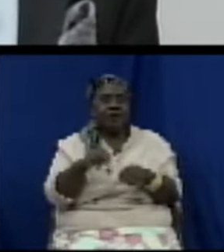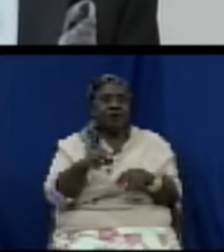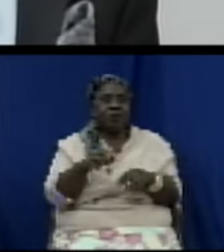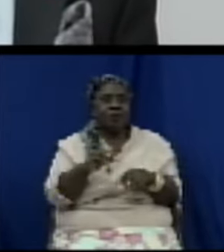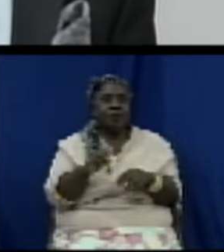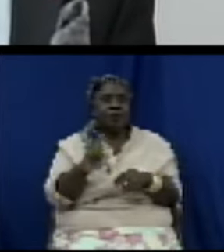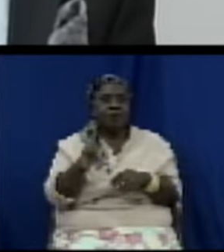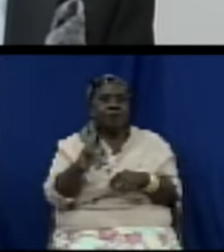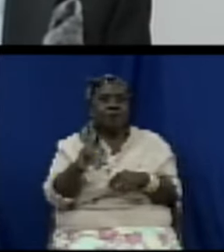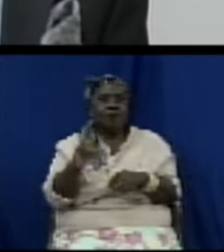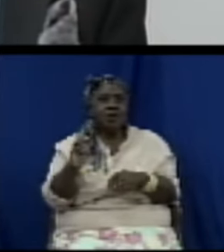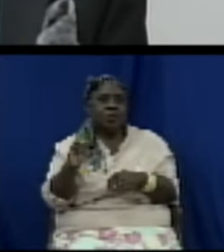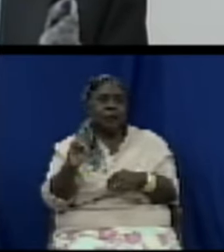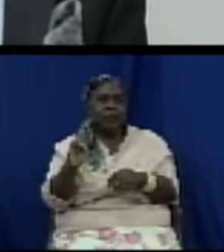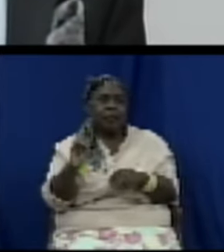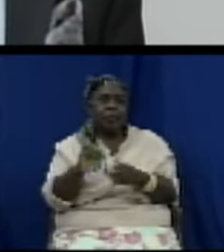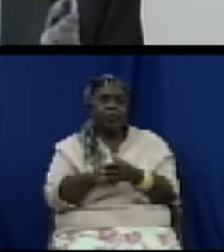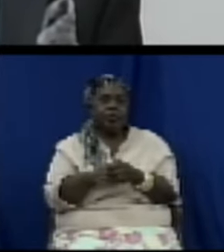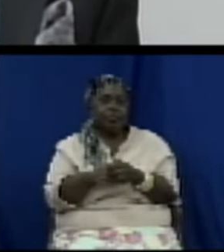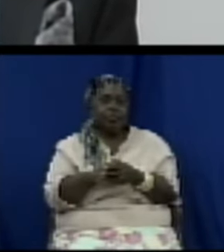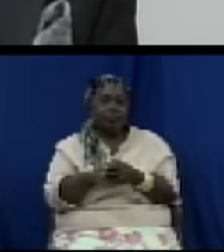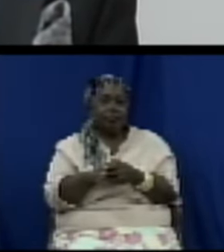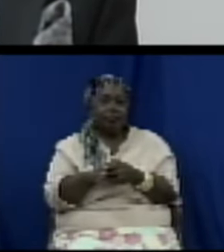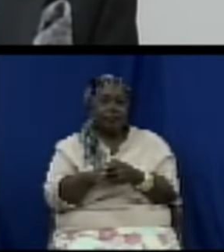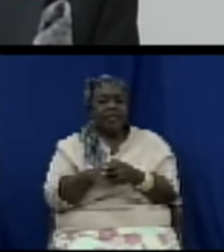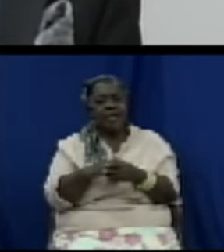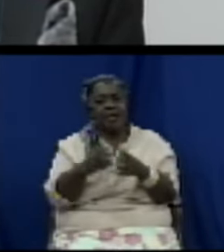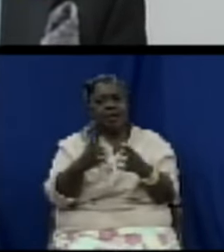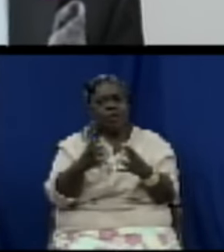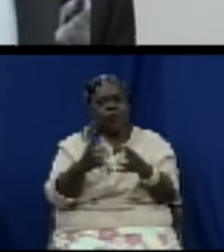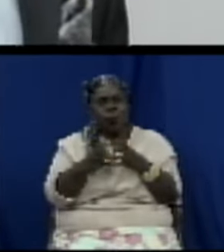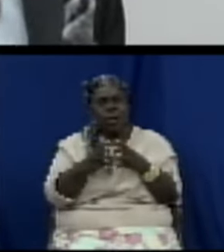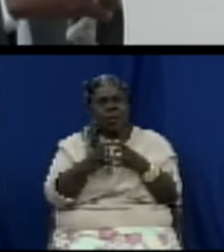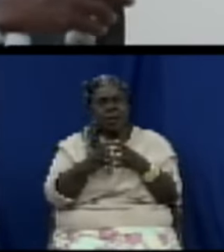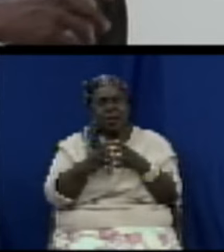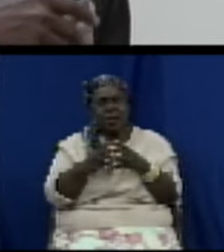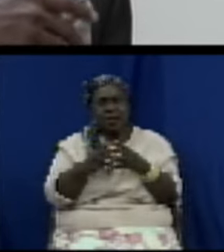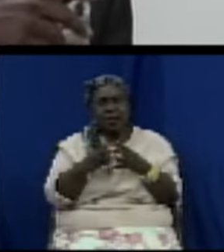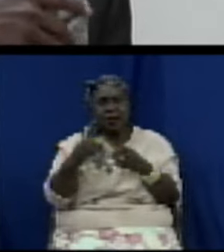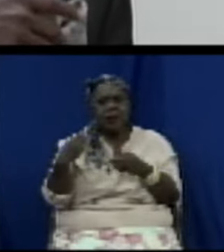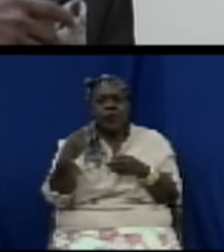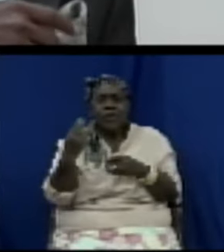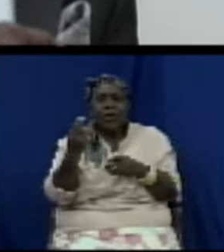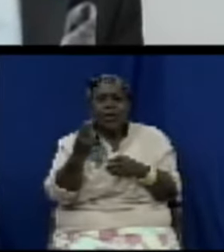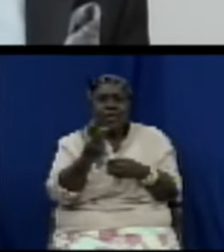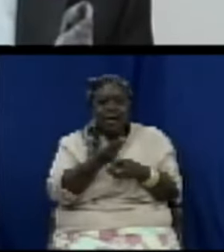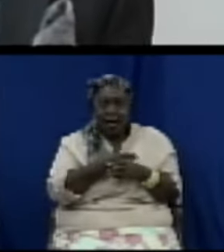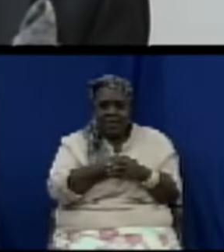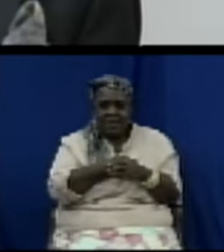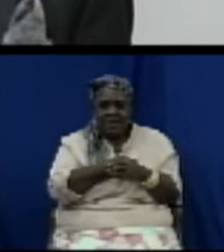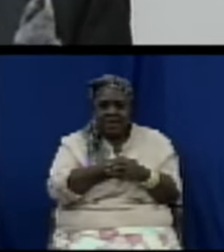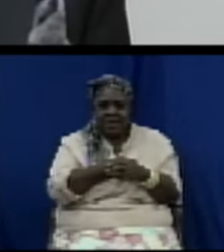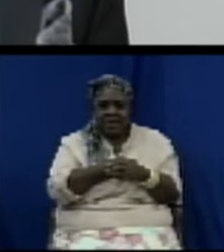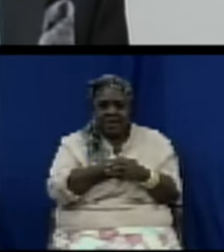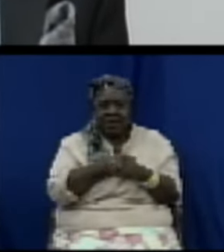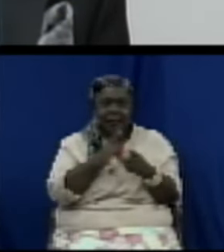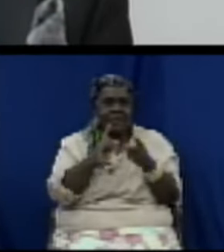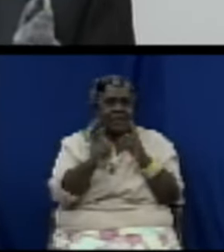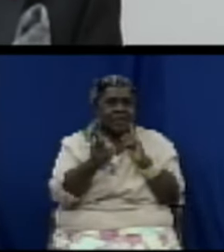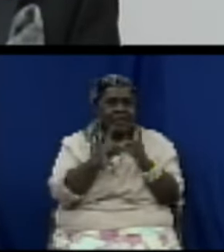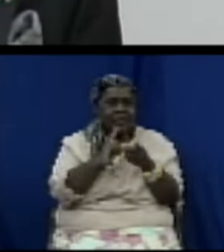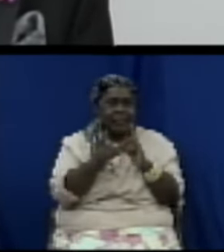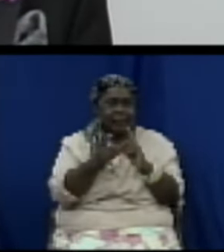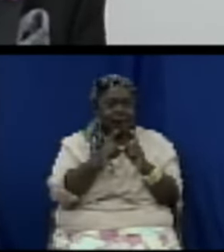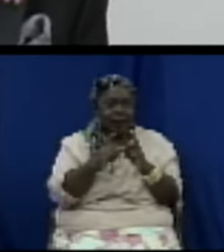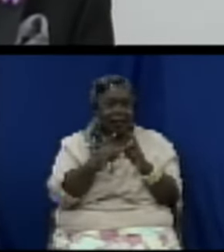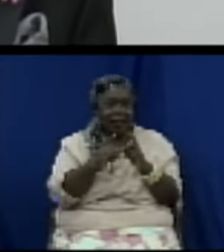said we want to make sure that they can speak English and we want to make sure